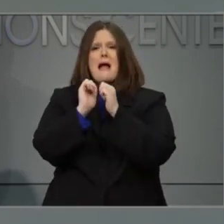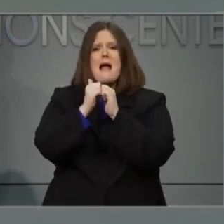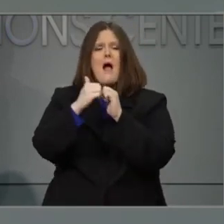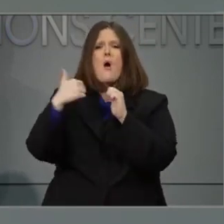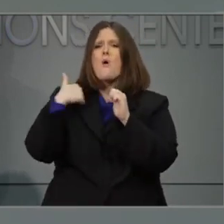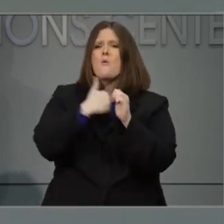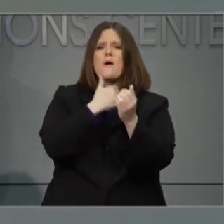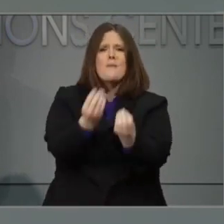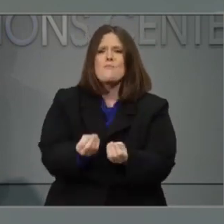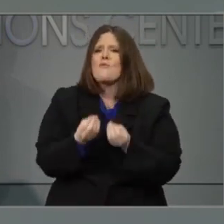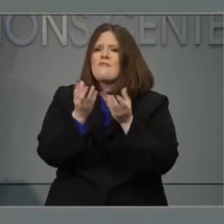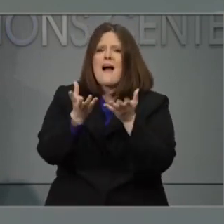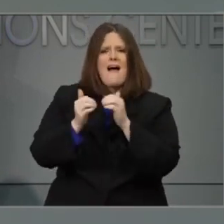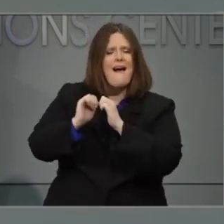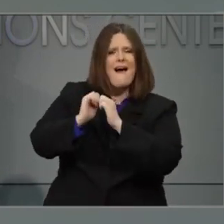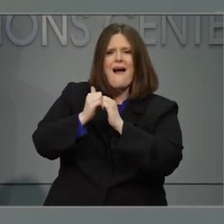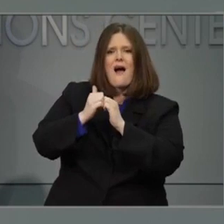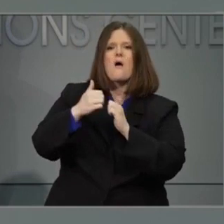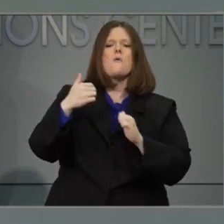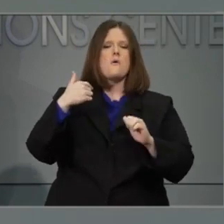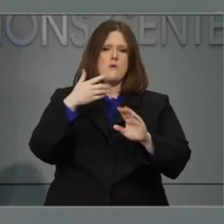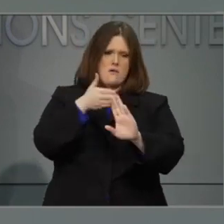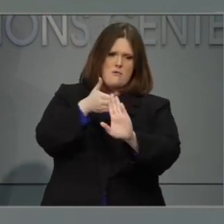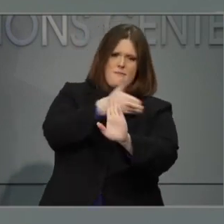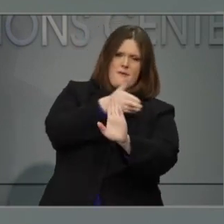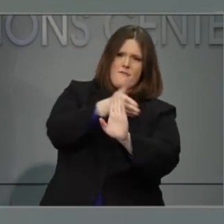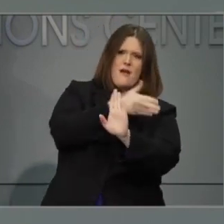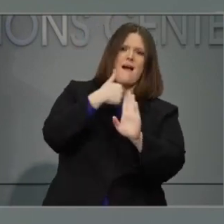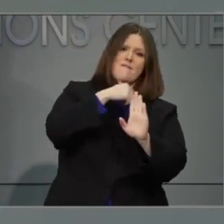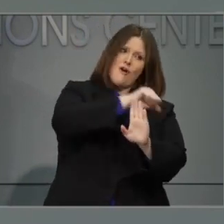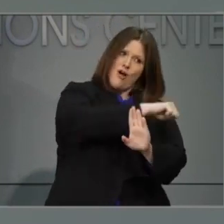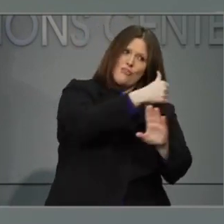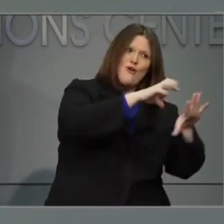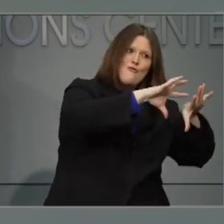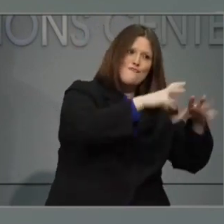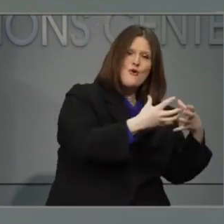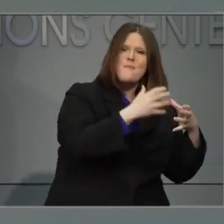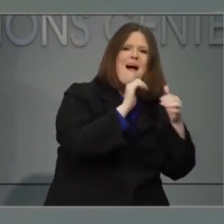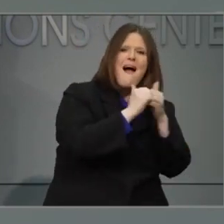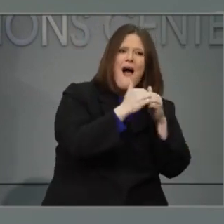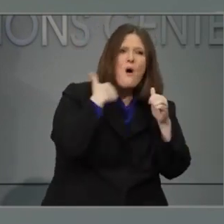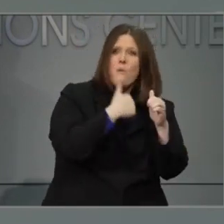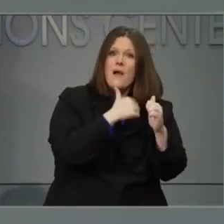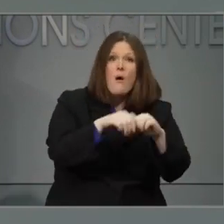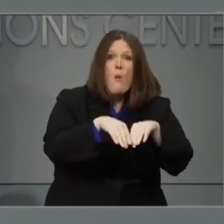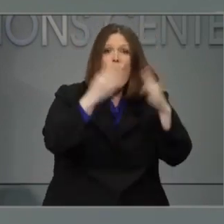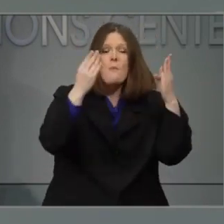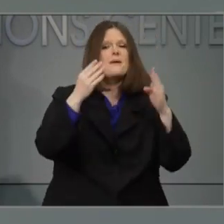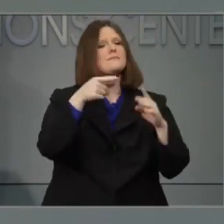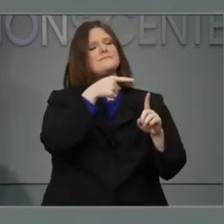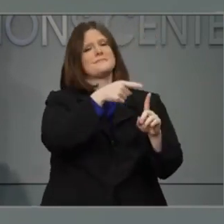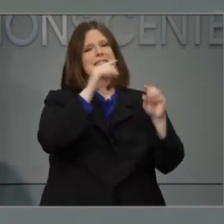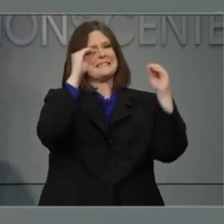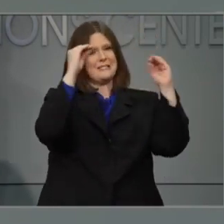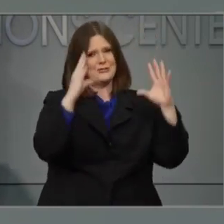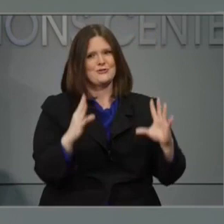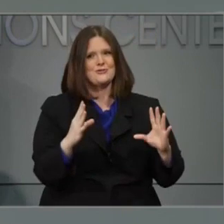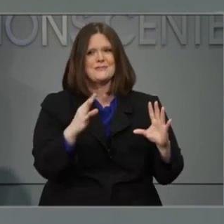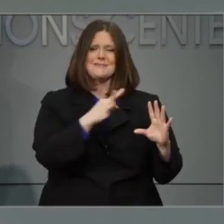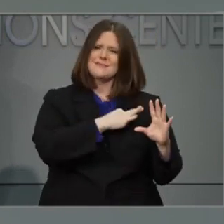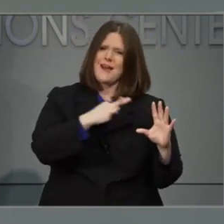for our frontline workers because of another group of essential workers. Our early childhood teachers